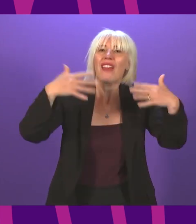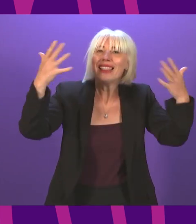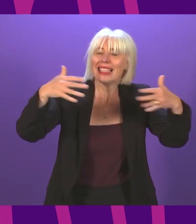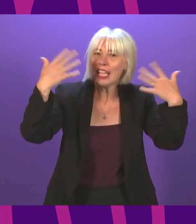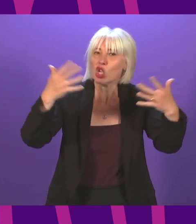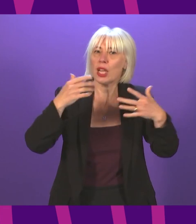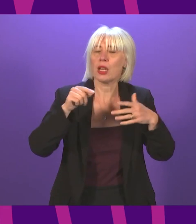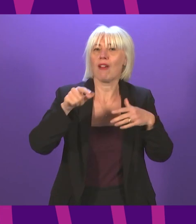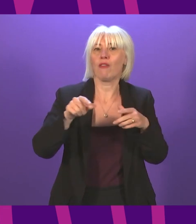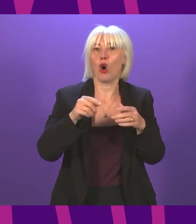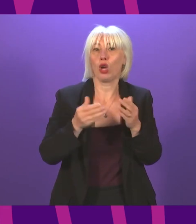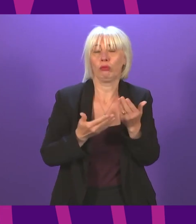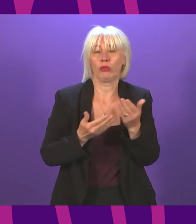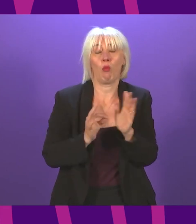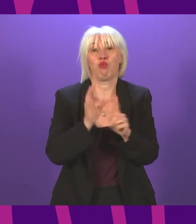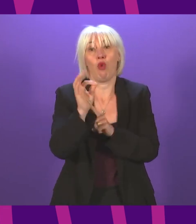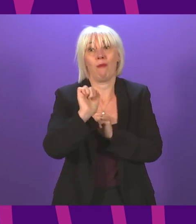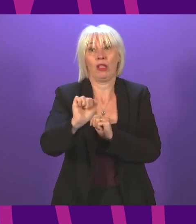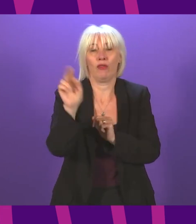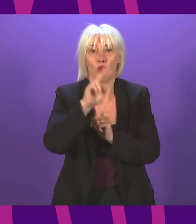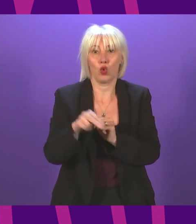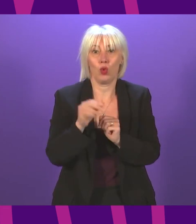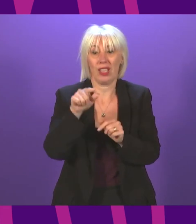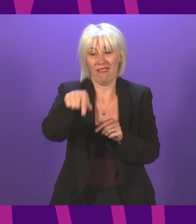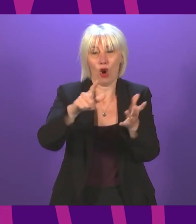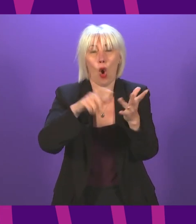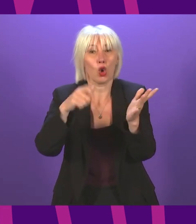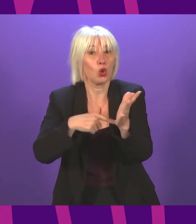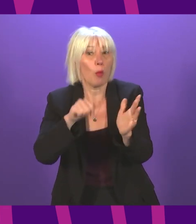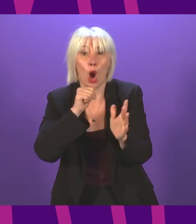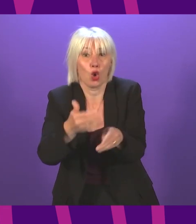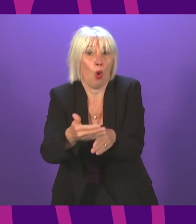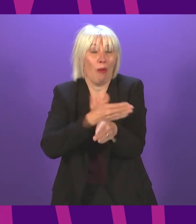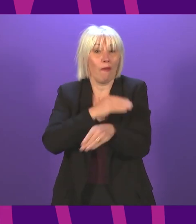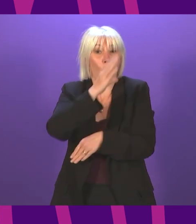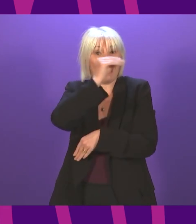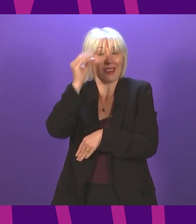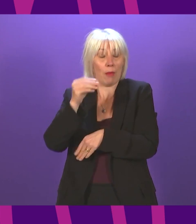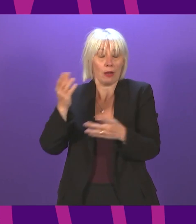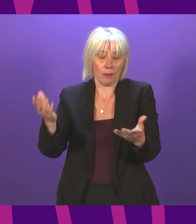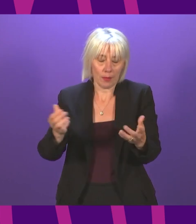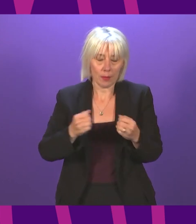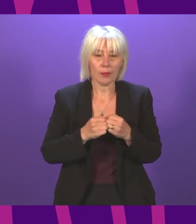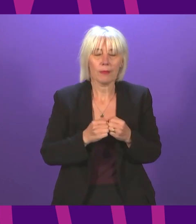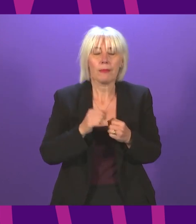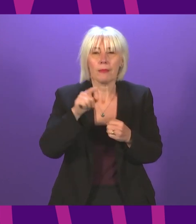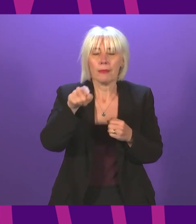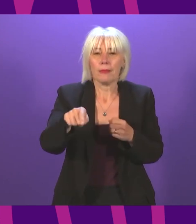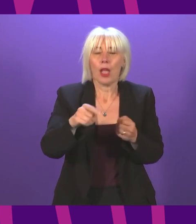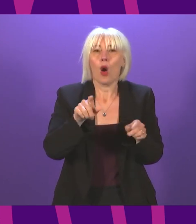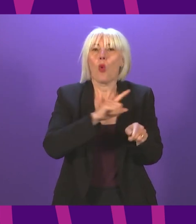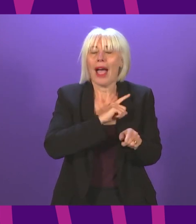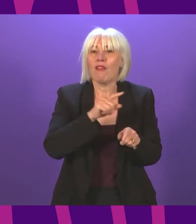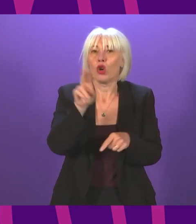the start of schools term in mid-August? First Minister. On that latter point, it was to allow schools and local